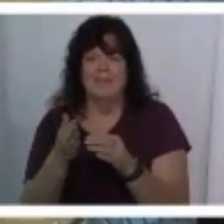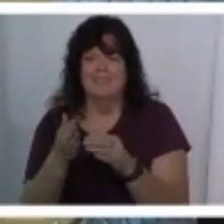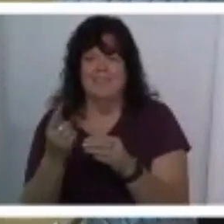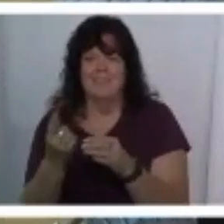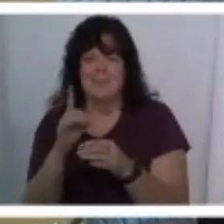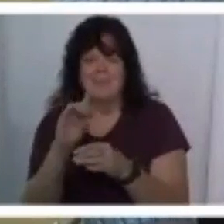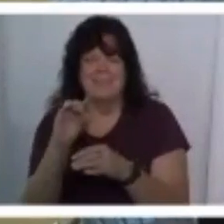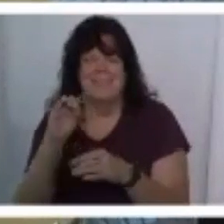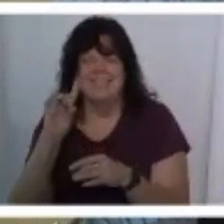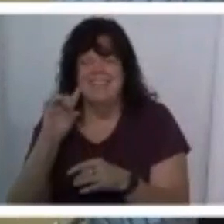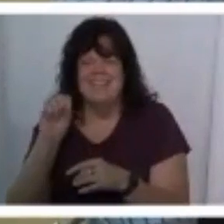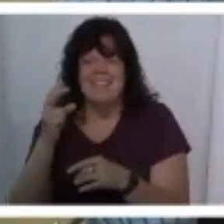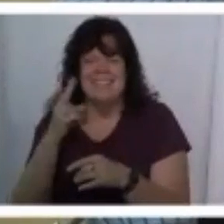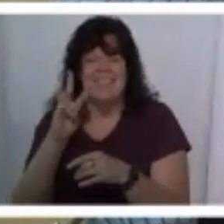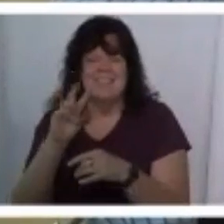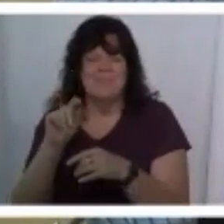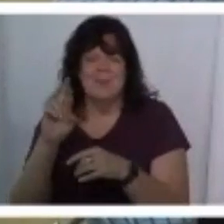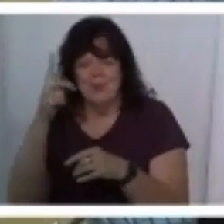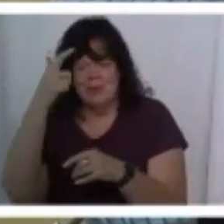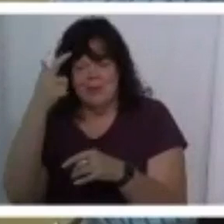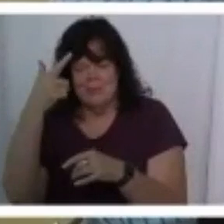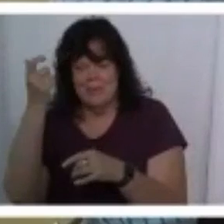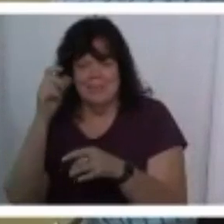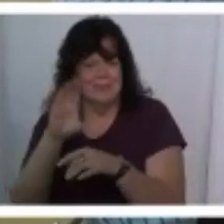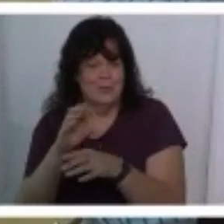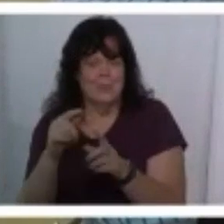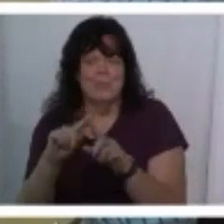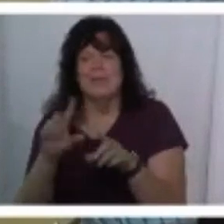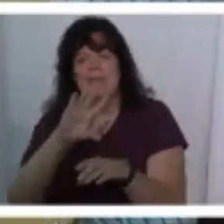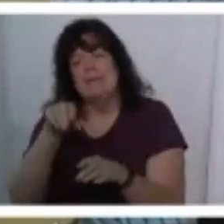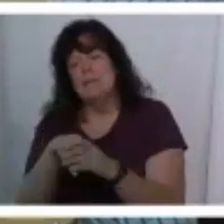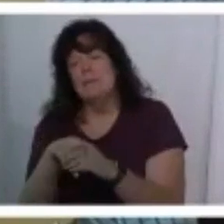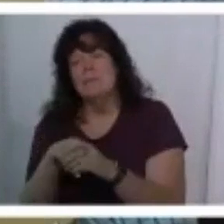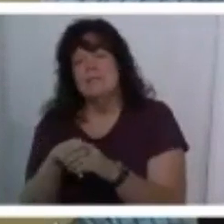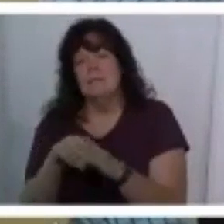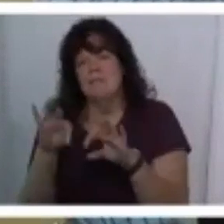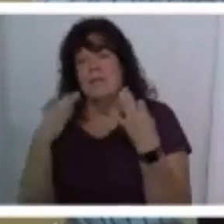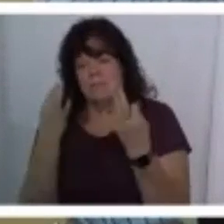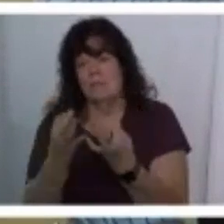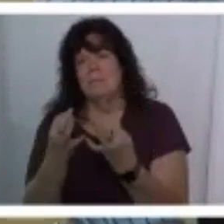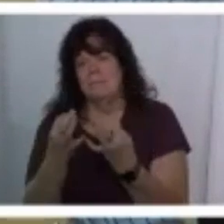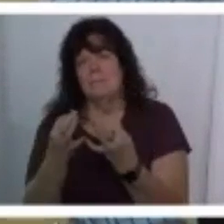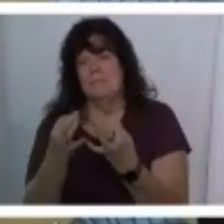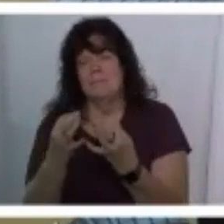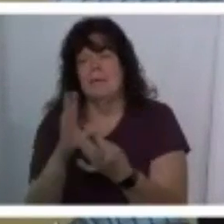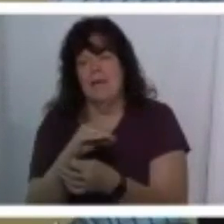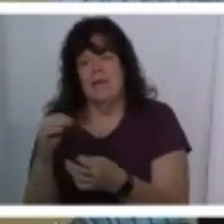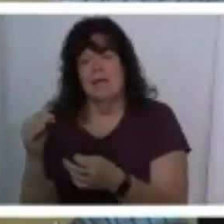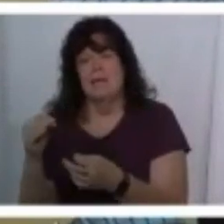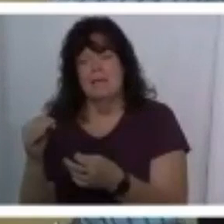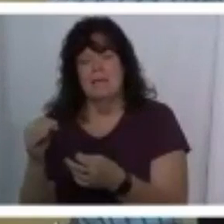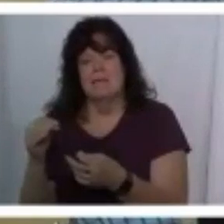doesn't include church um but it includes it includes family family and